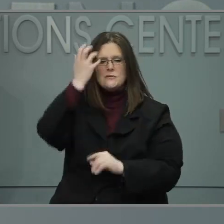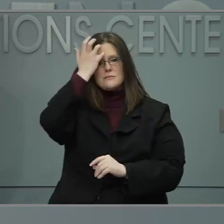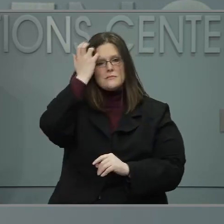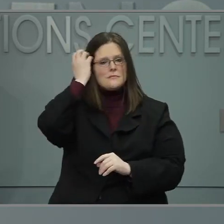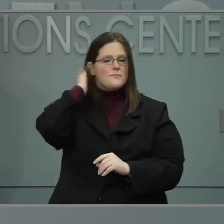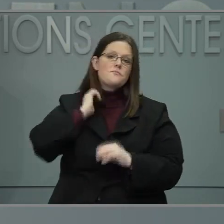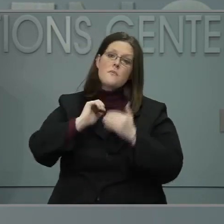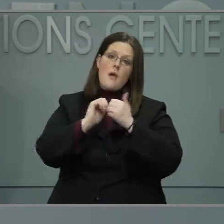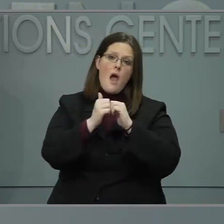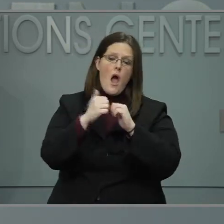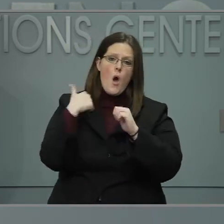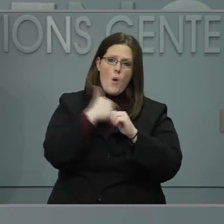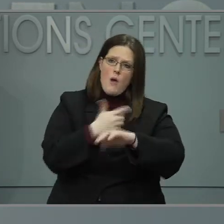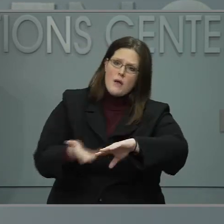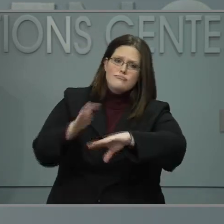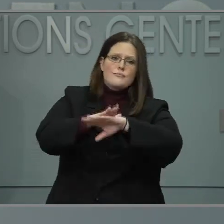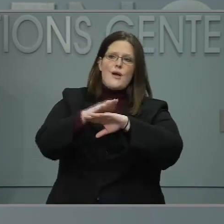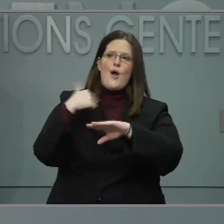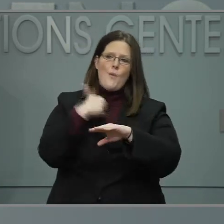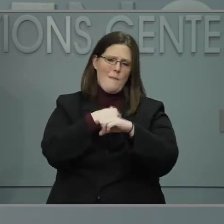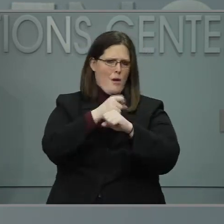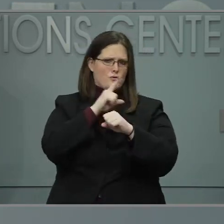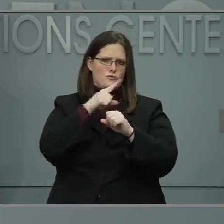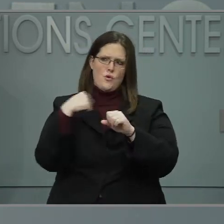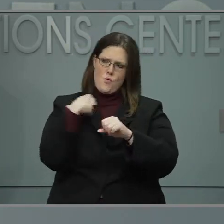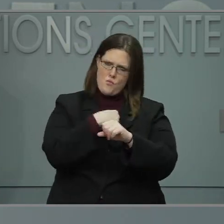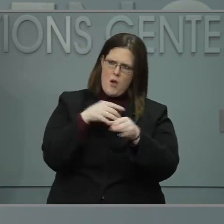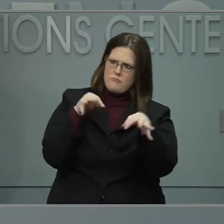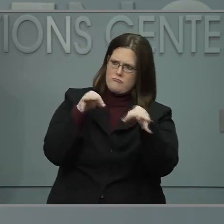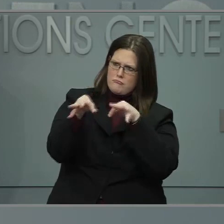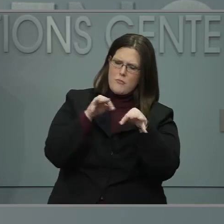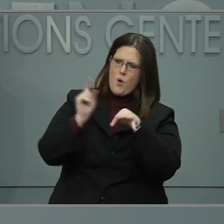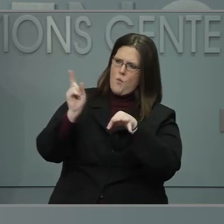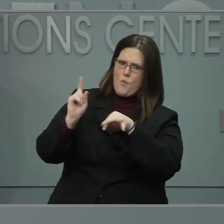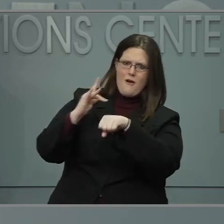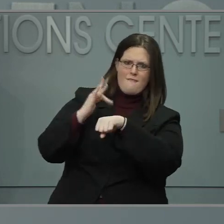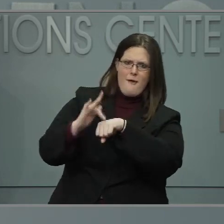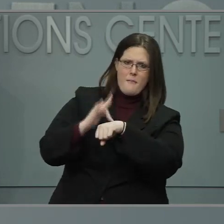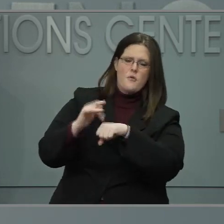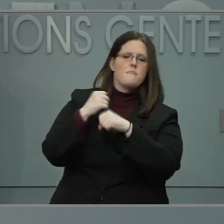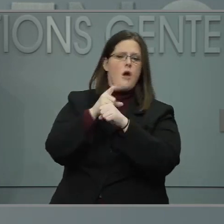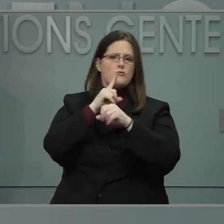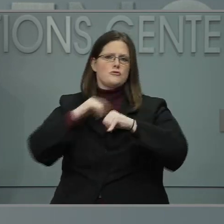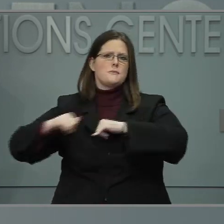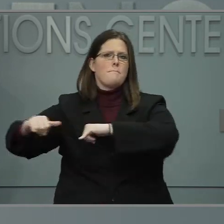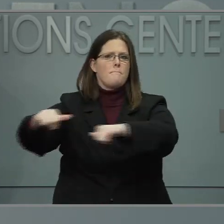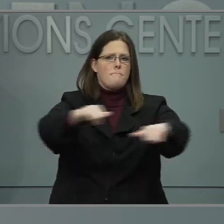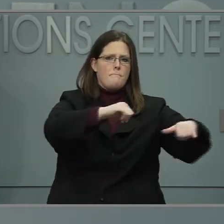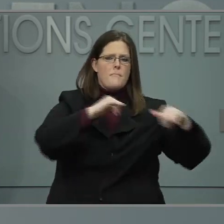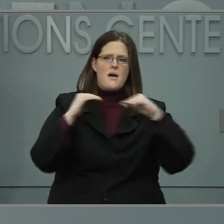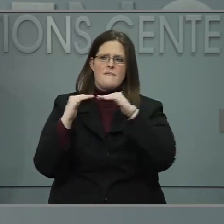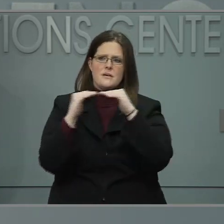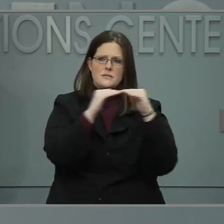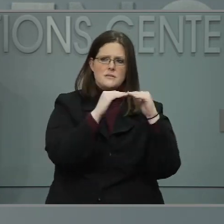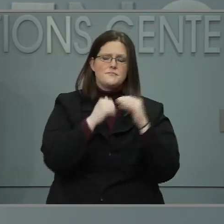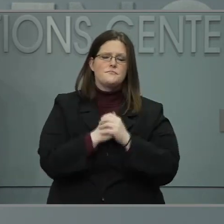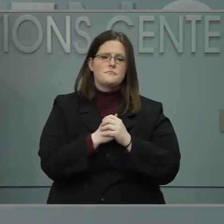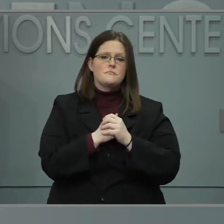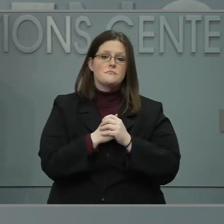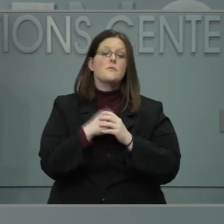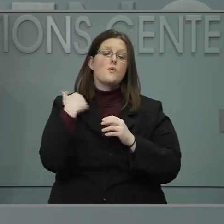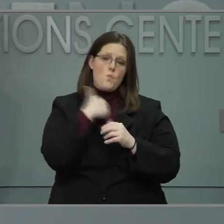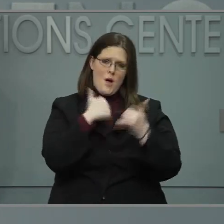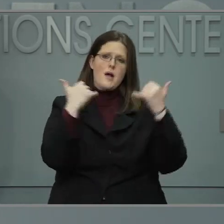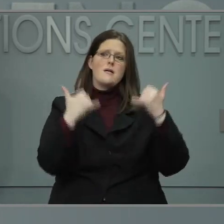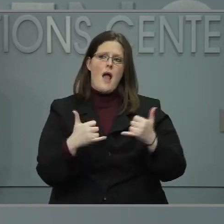proud to share that we were one of the first states to provide race and ethnicity data for vaccines administered and are now providing that data at the county